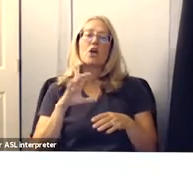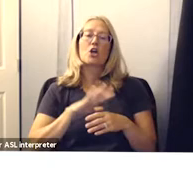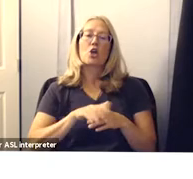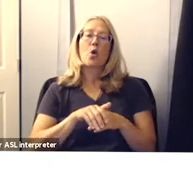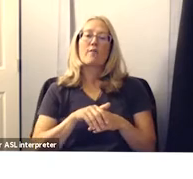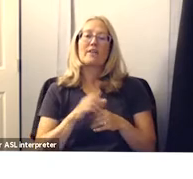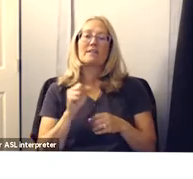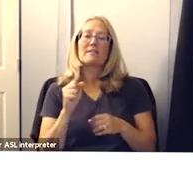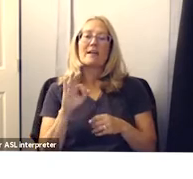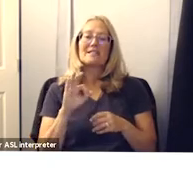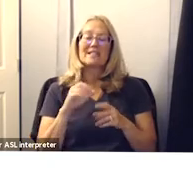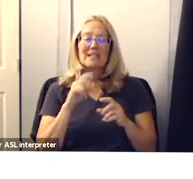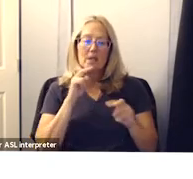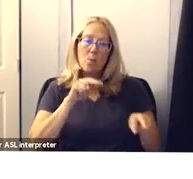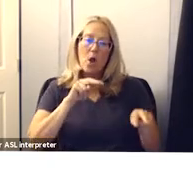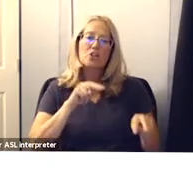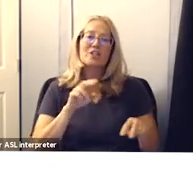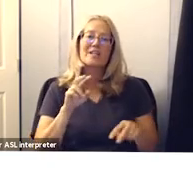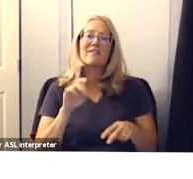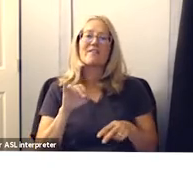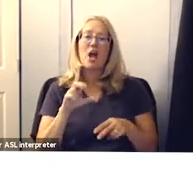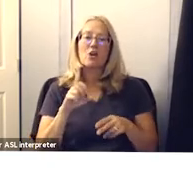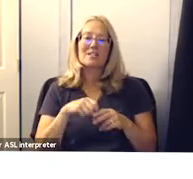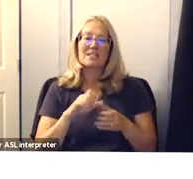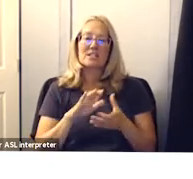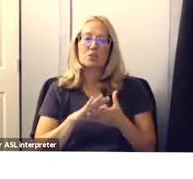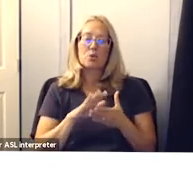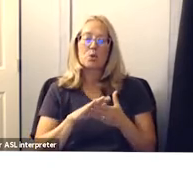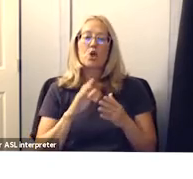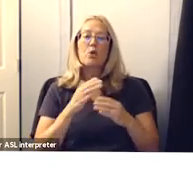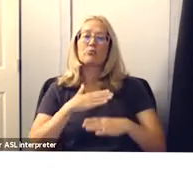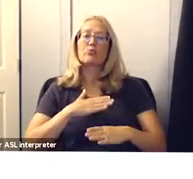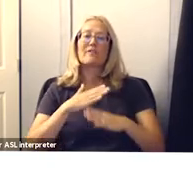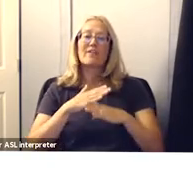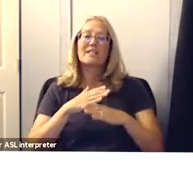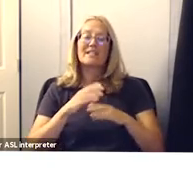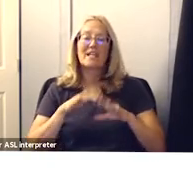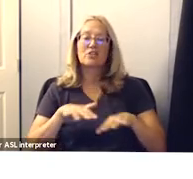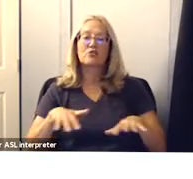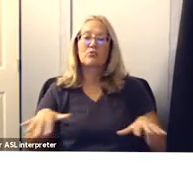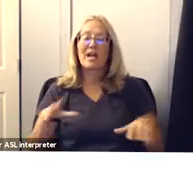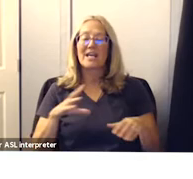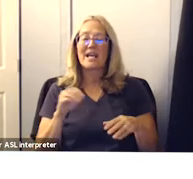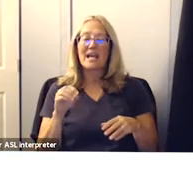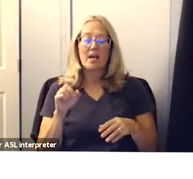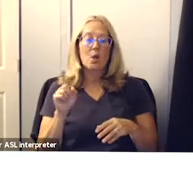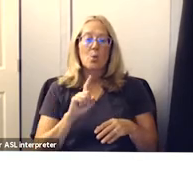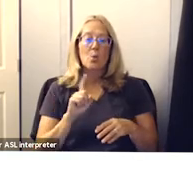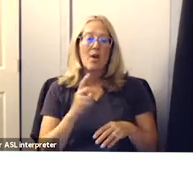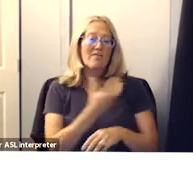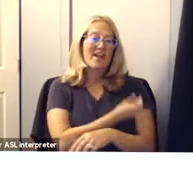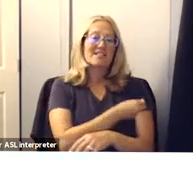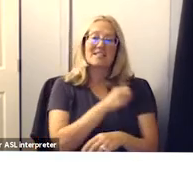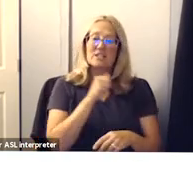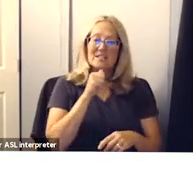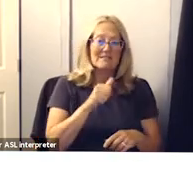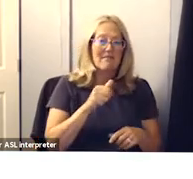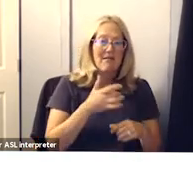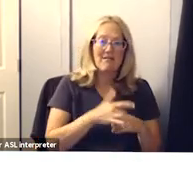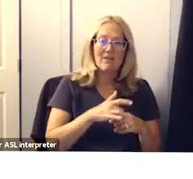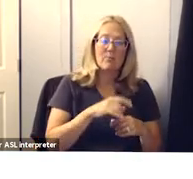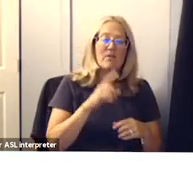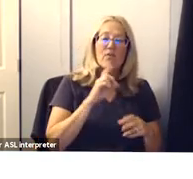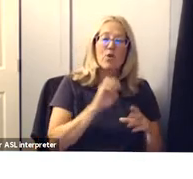virus in our schools and preventing outbreaks especially where student vaccination is not available elementary schools